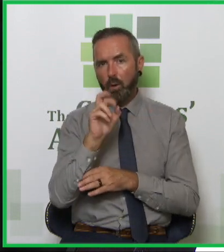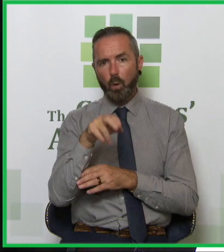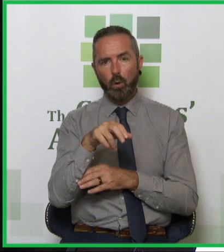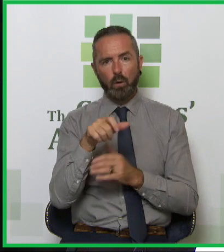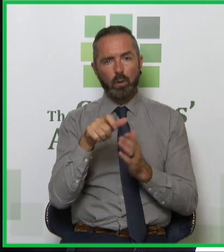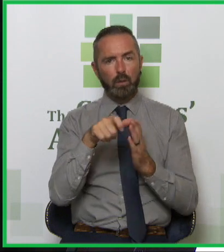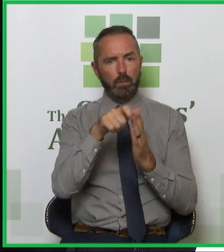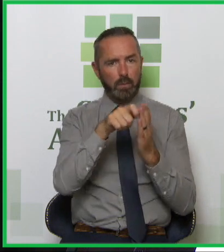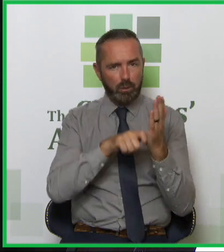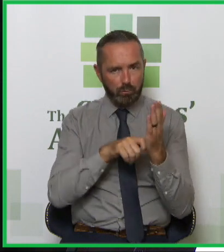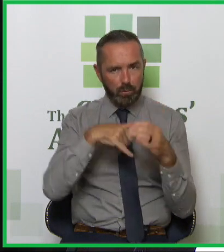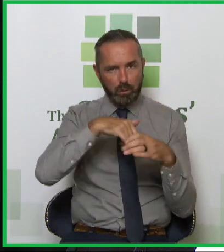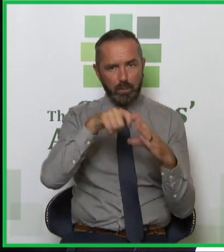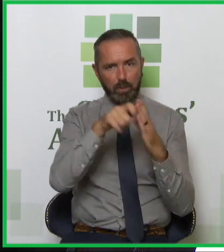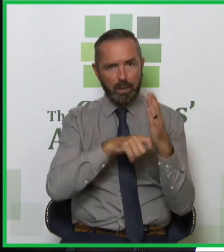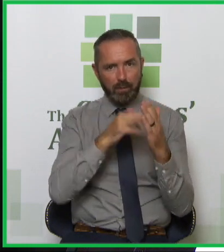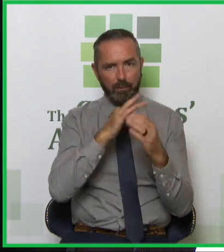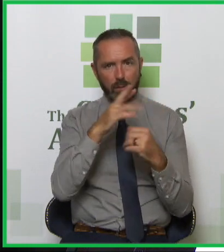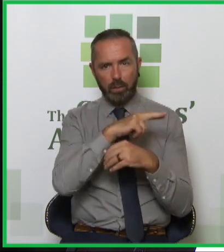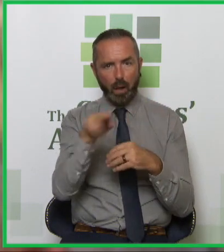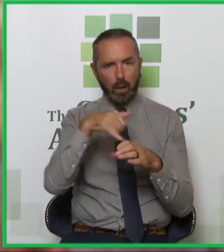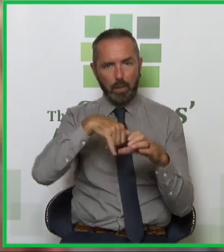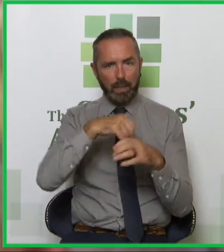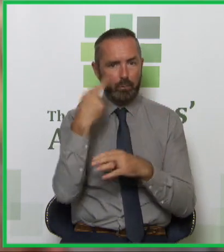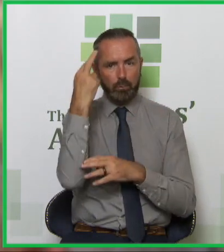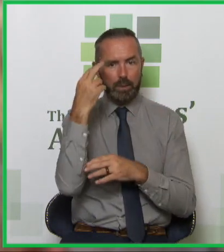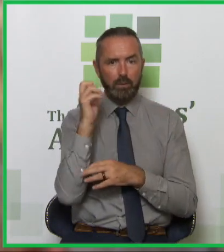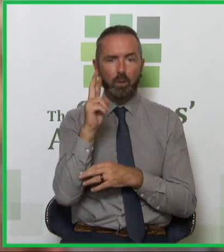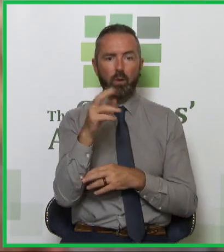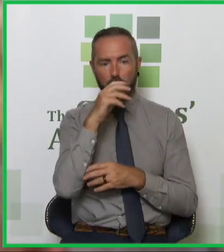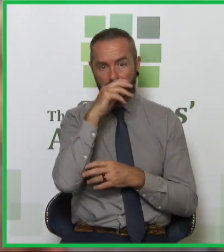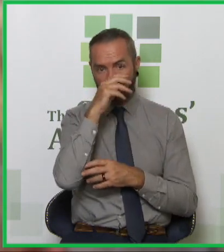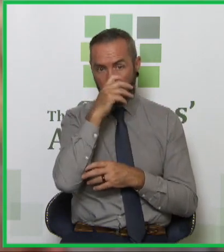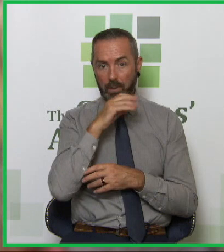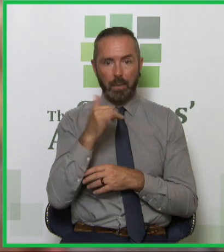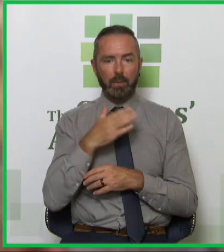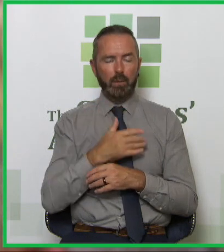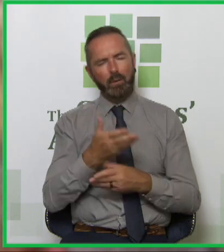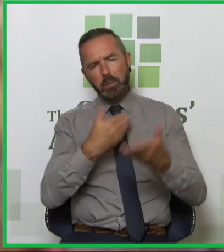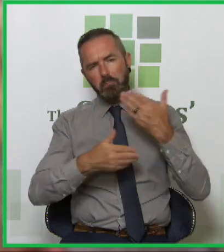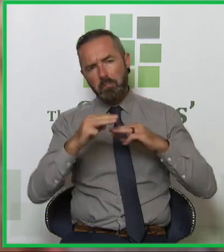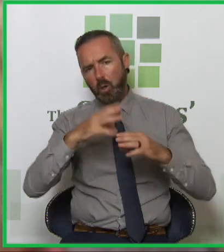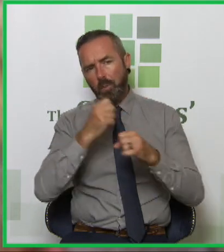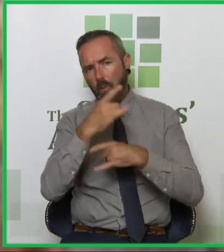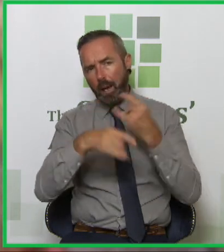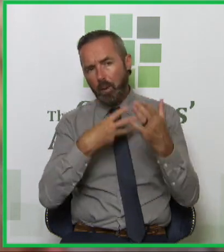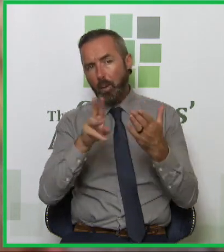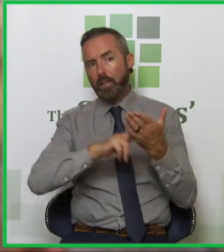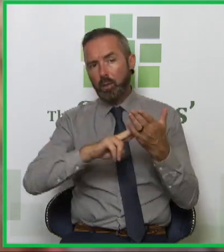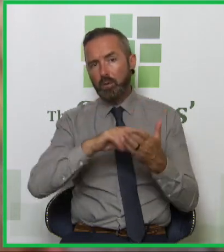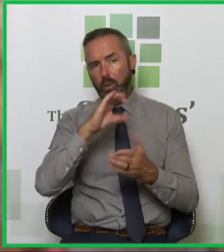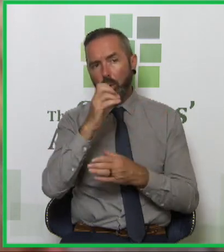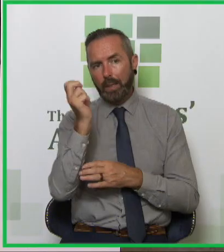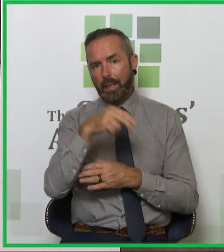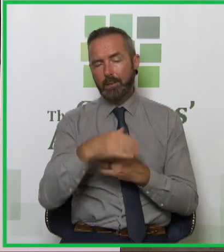medication for non-medical reasons? Or it could be in the context of the conversation. Can you tell me a bit more about what happens when you use cocaine?